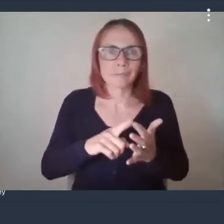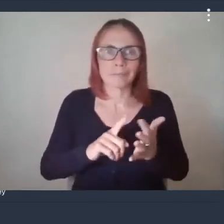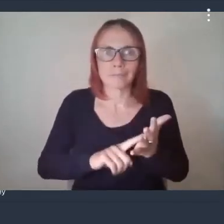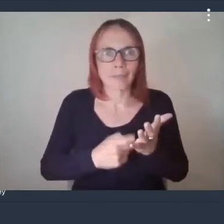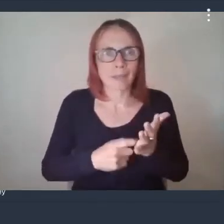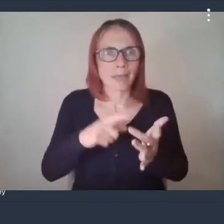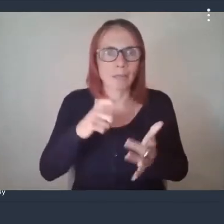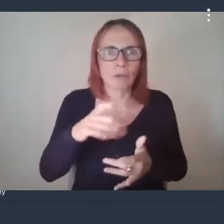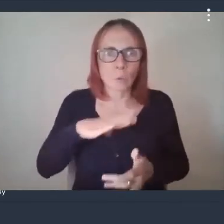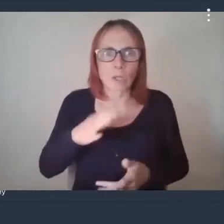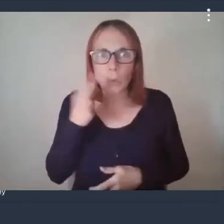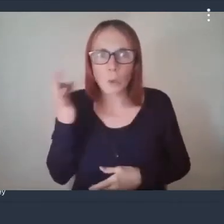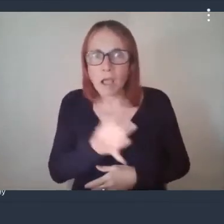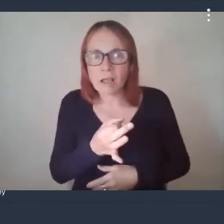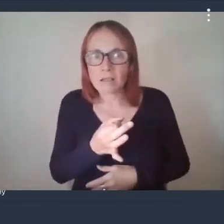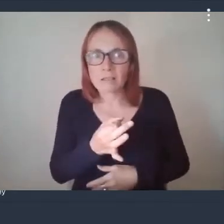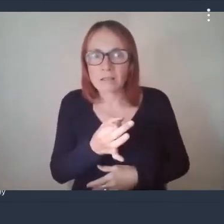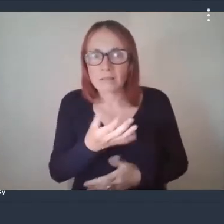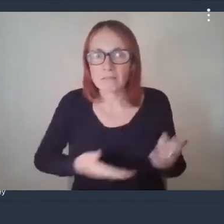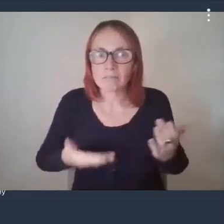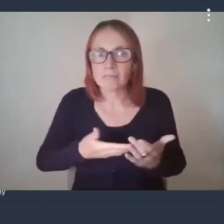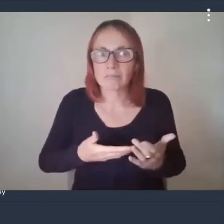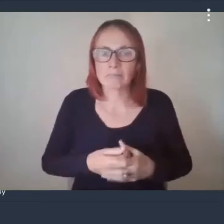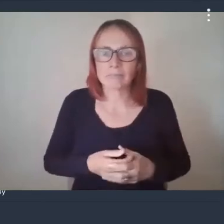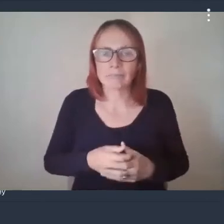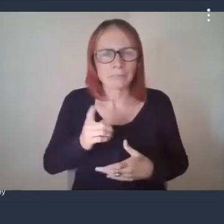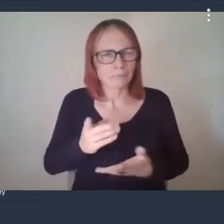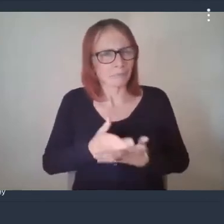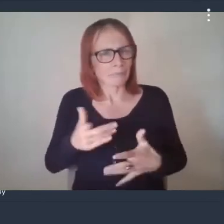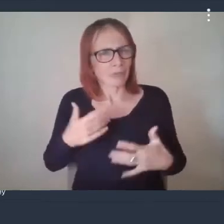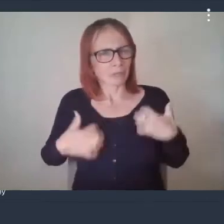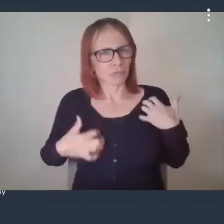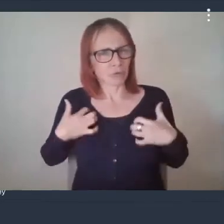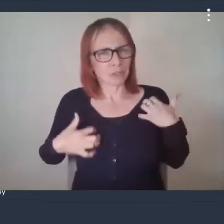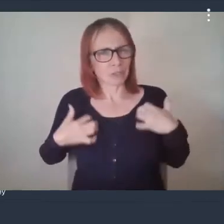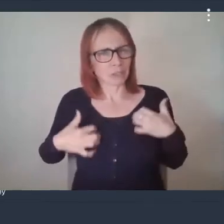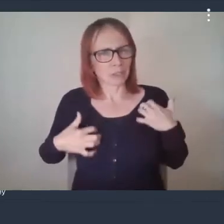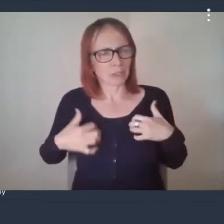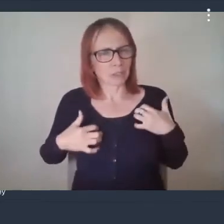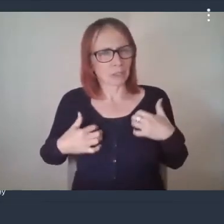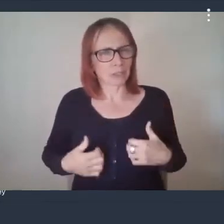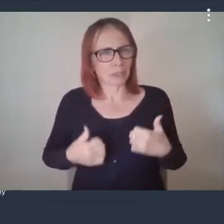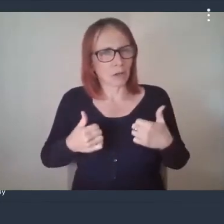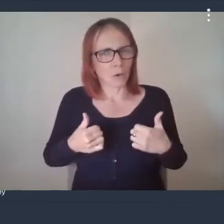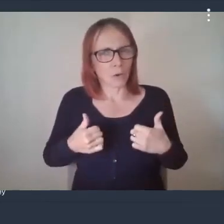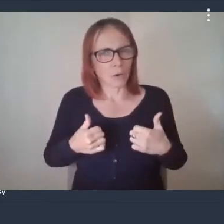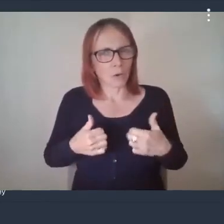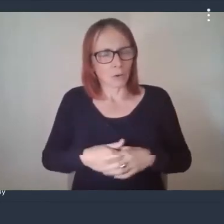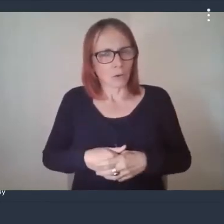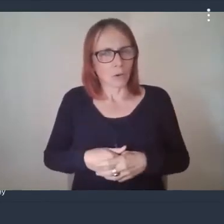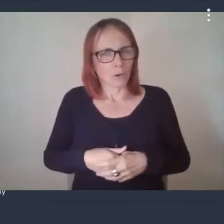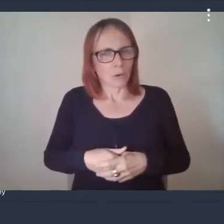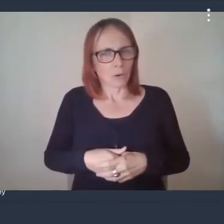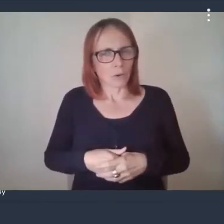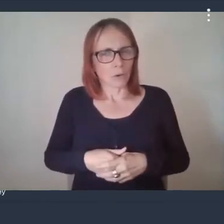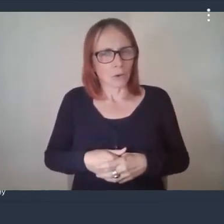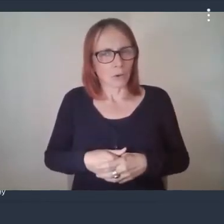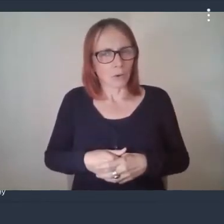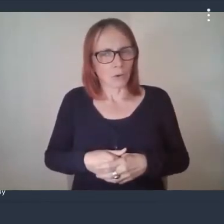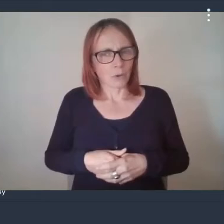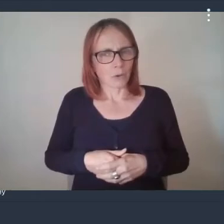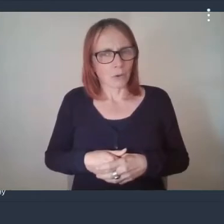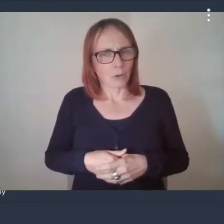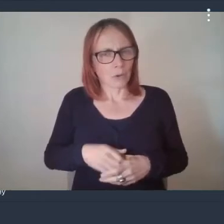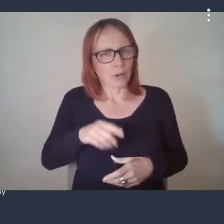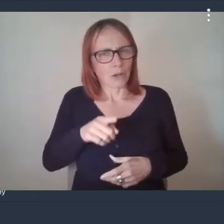so i think it's really good taking this i mean you don't have a choice you have to take all these safety